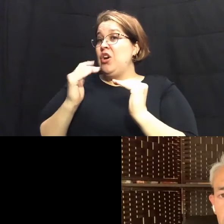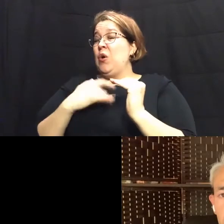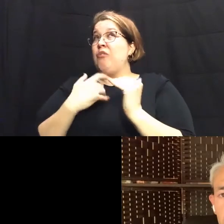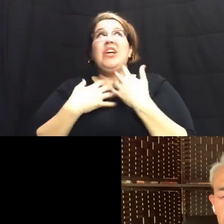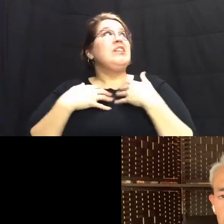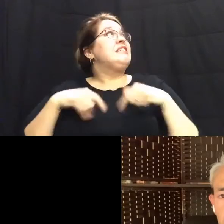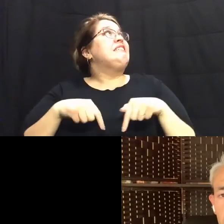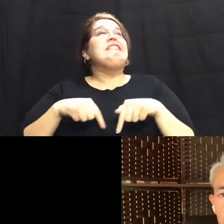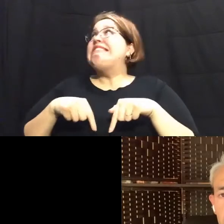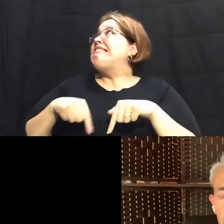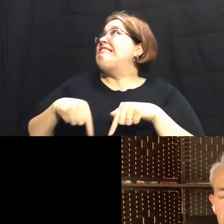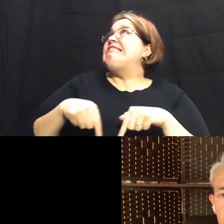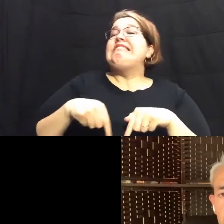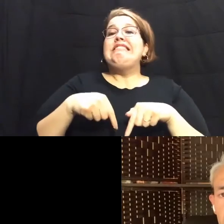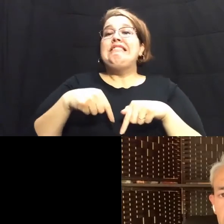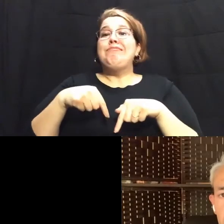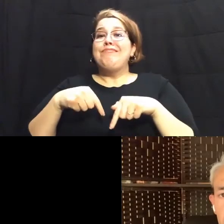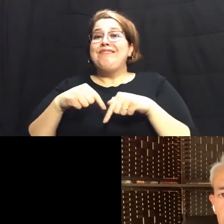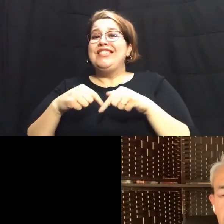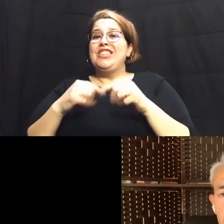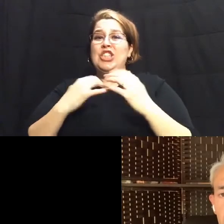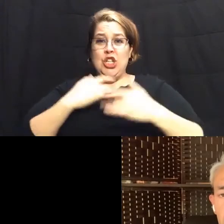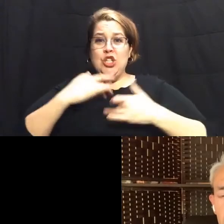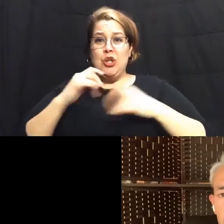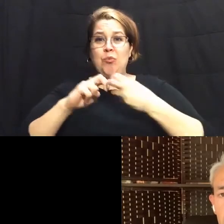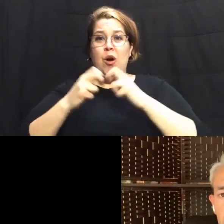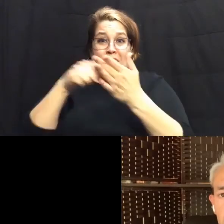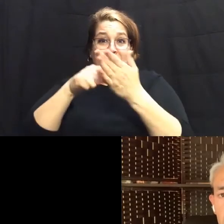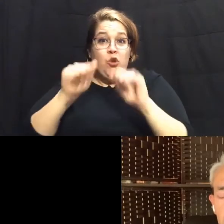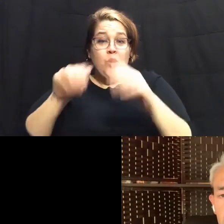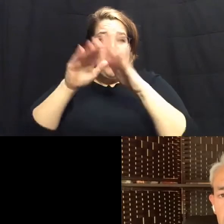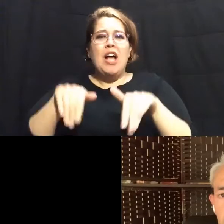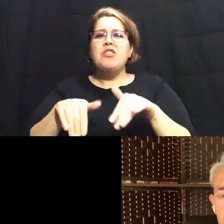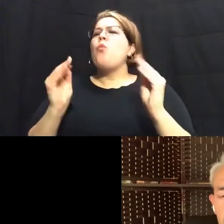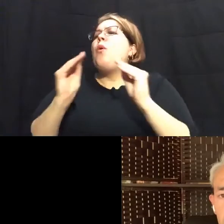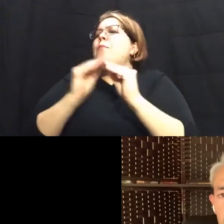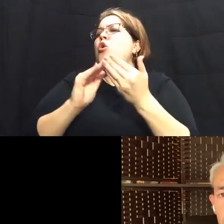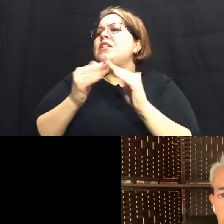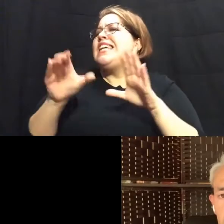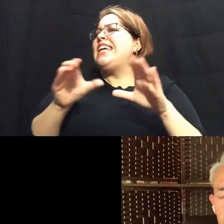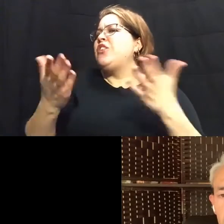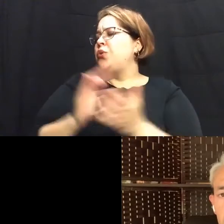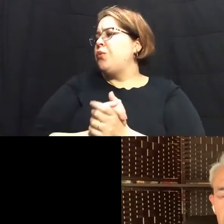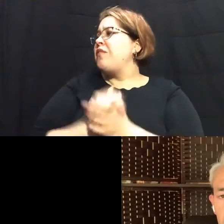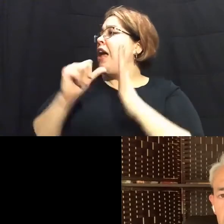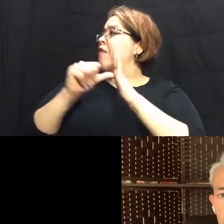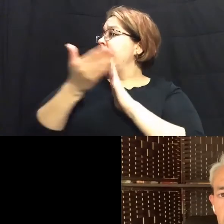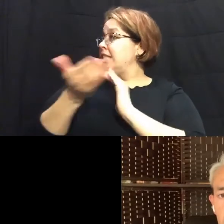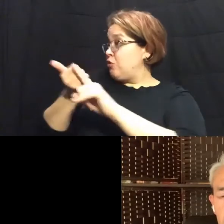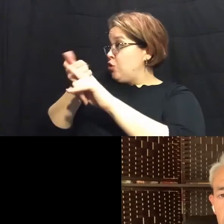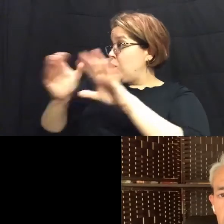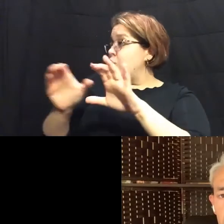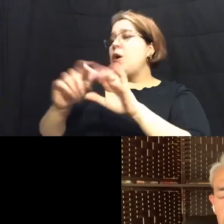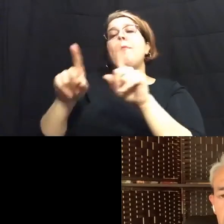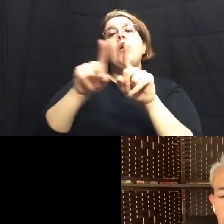to the problem of affordable housing how much more can the city do highlight some of the things you're doing but also what